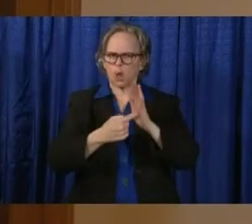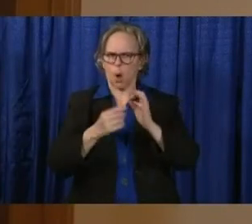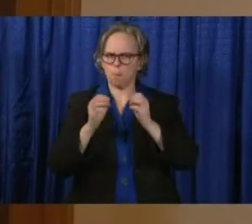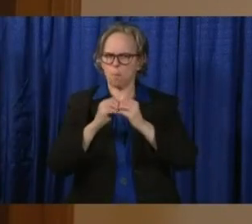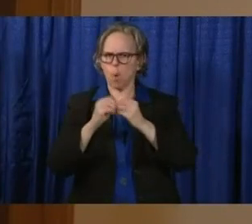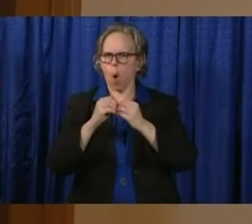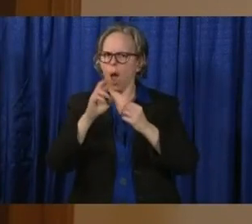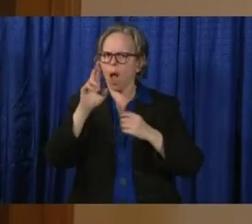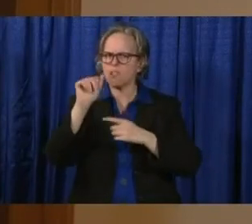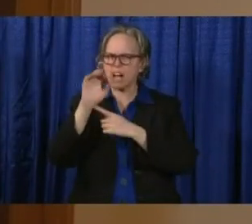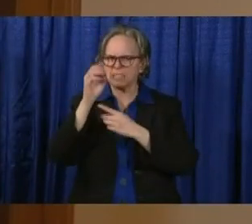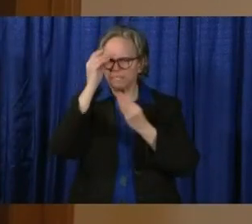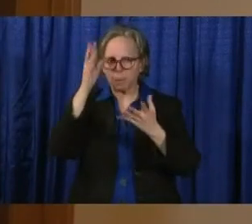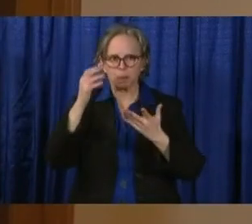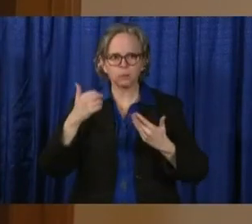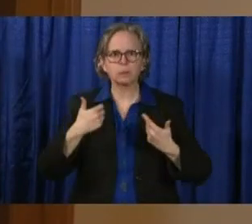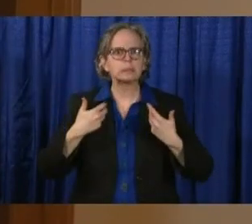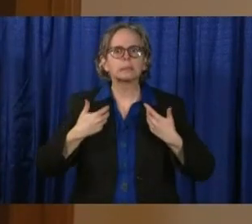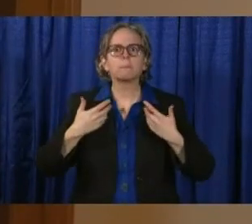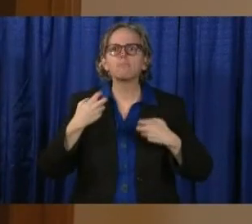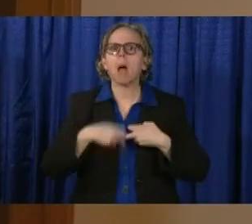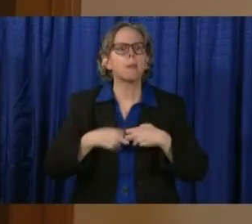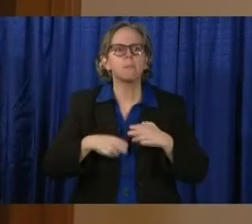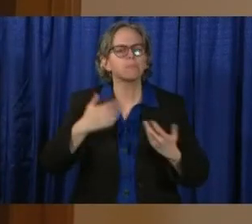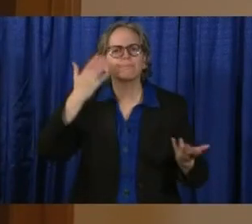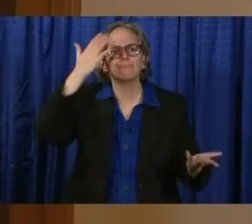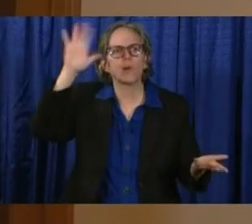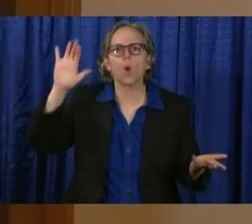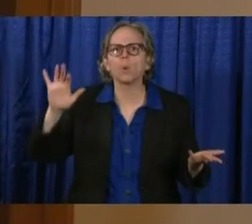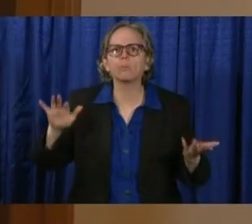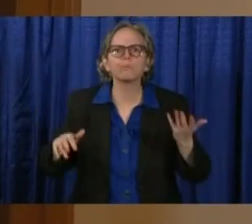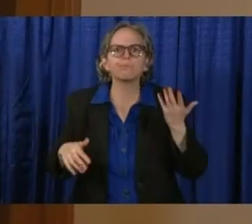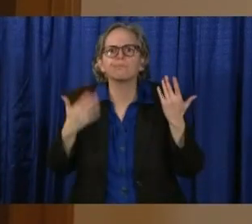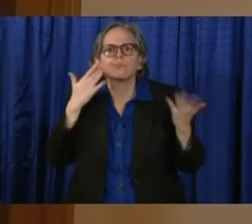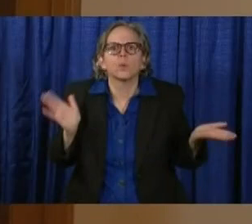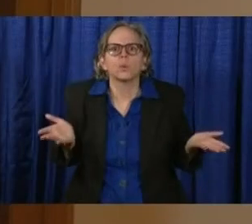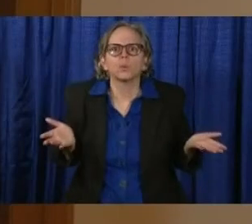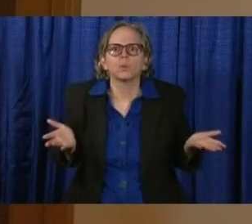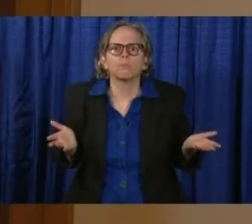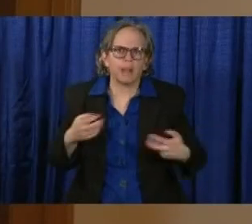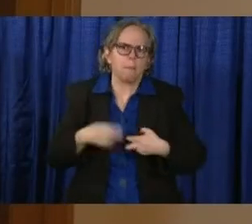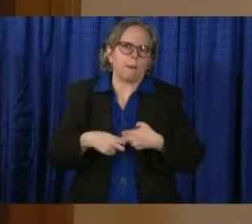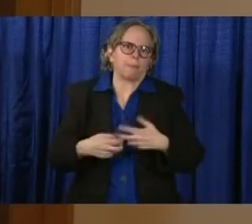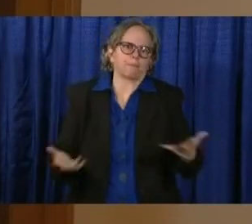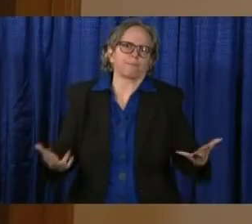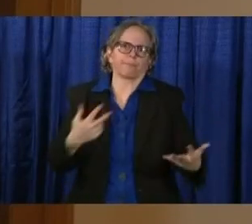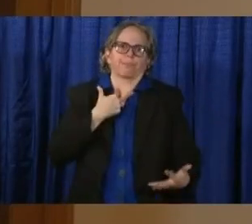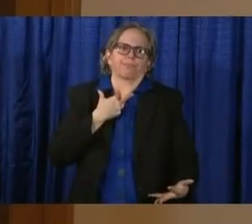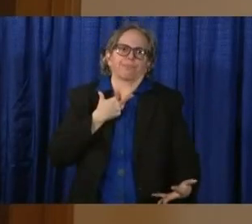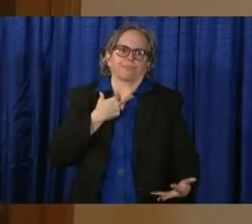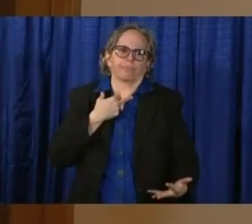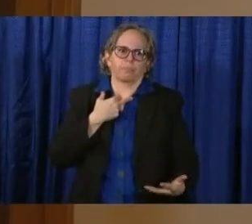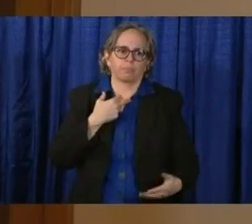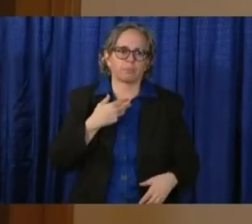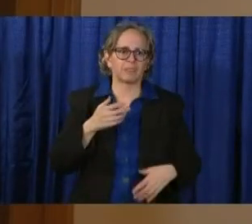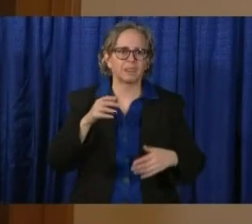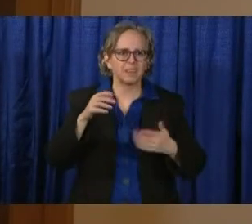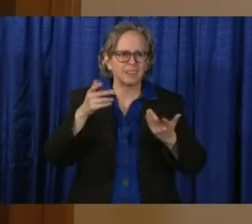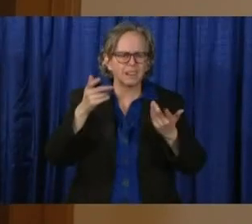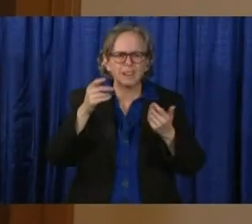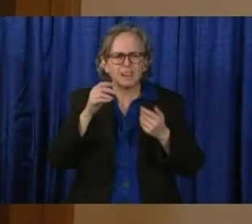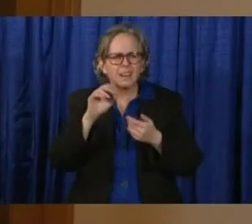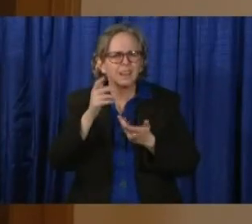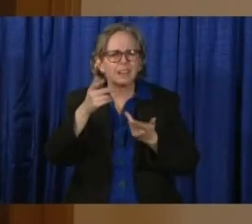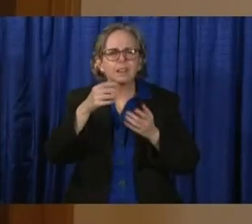know. We don't have that delineated. Similarly, we have a little bit on ethnicity. Next slide.